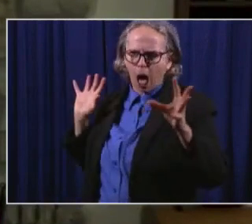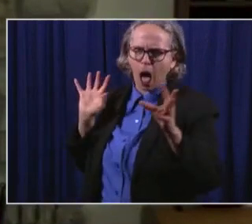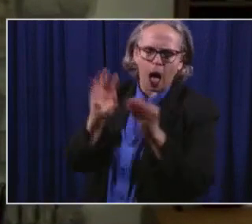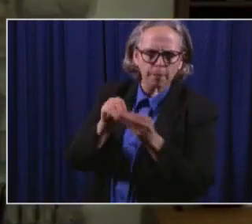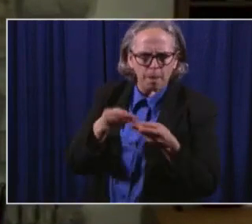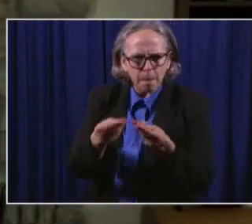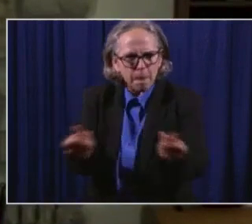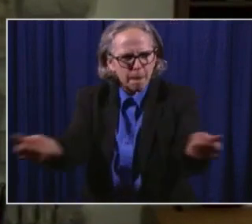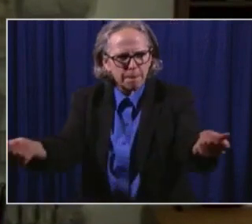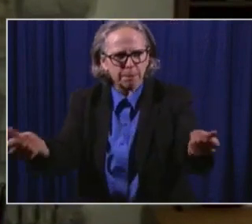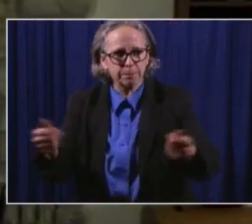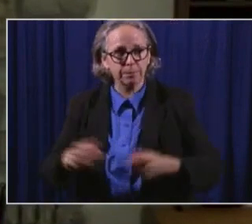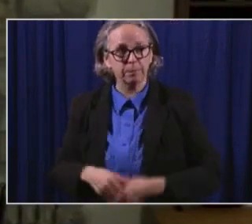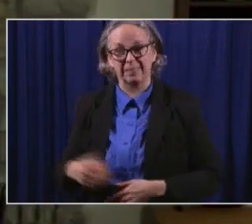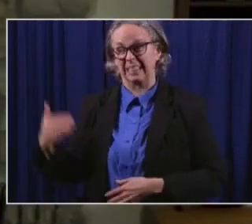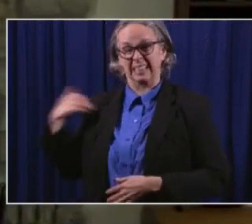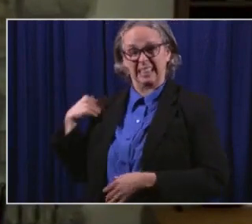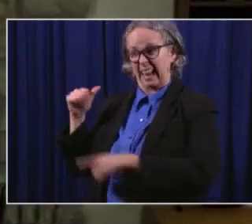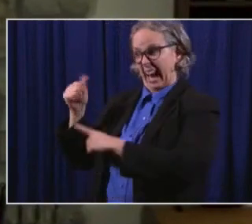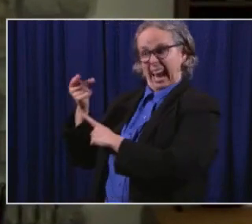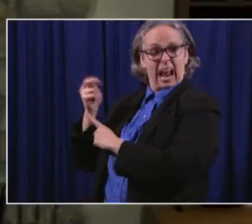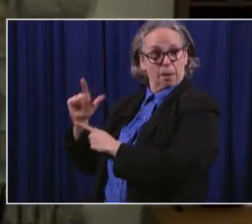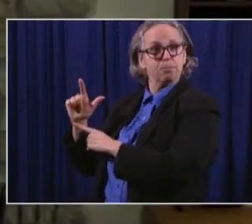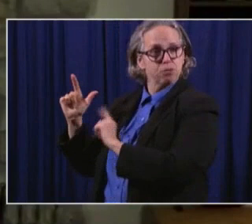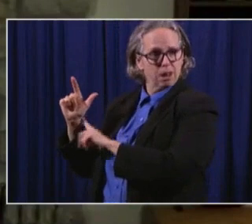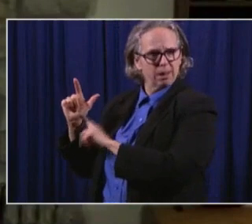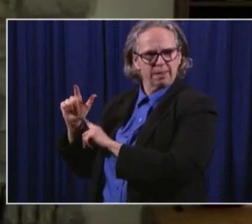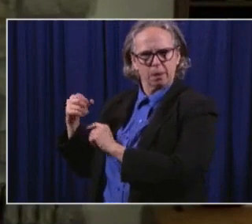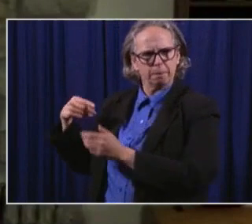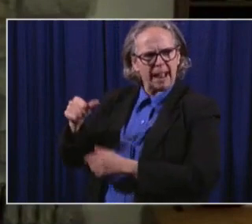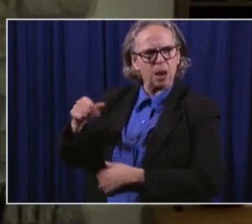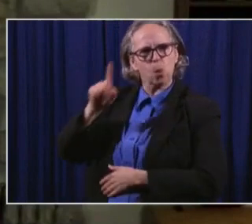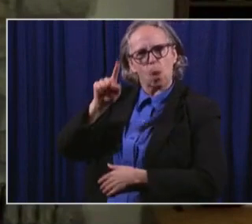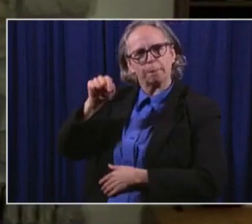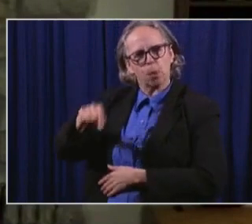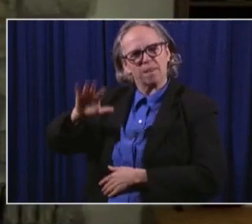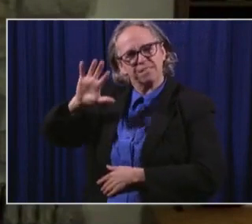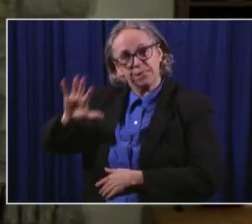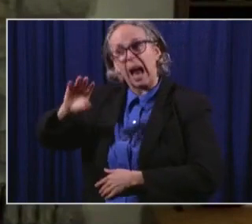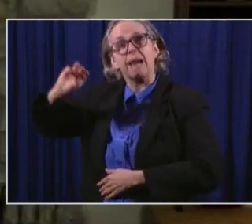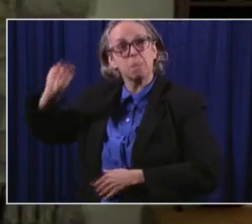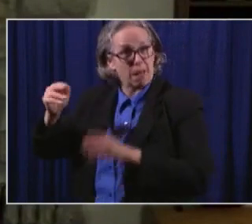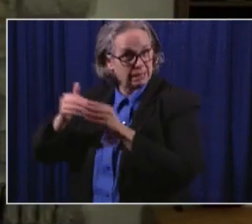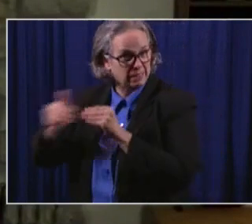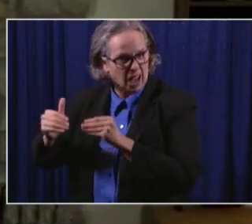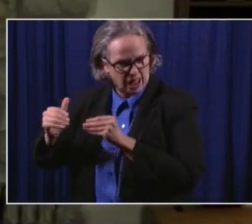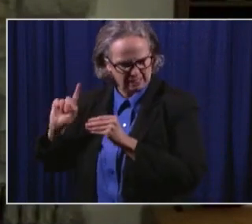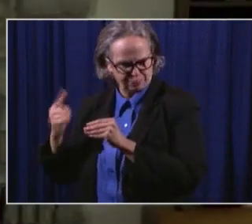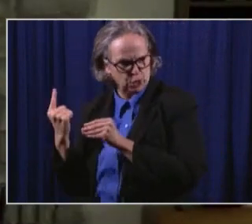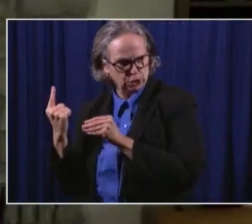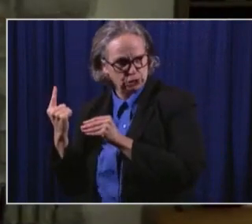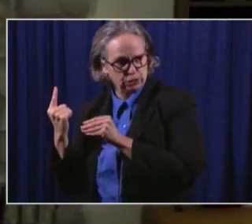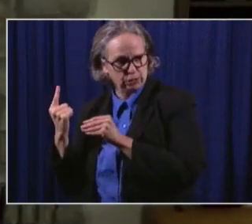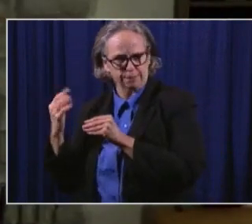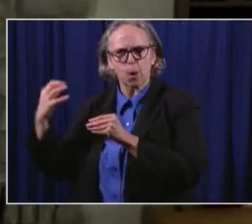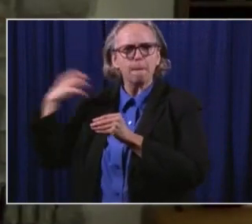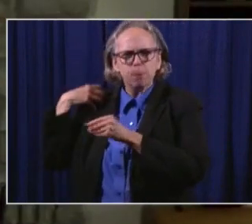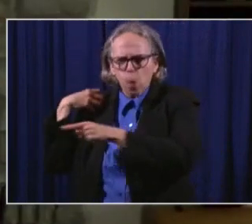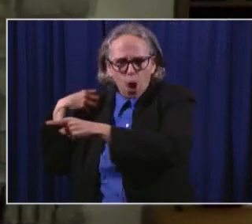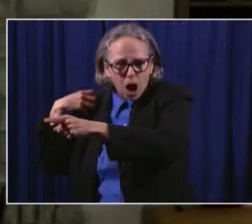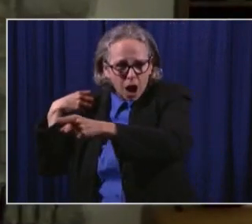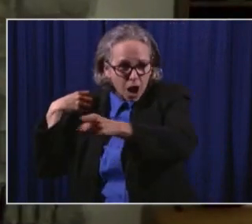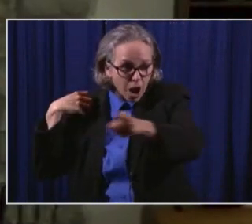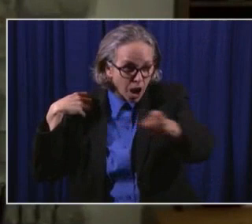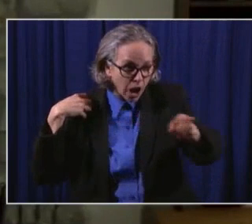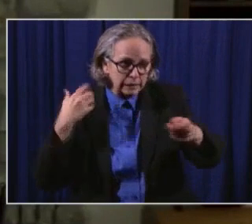.54 billion dividend to employers covered by BWC. And then in October, they issued